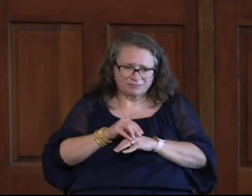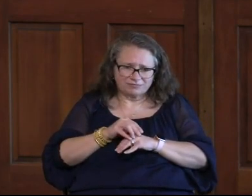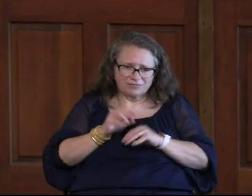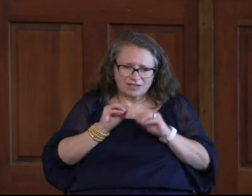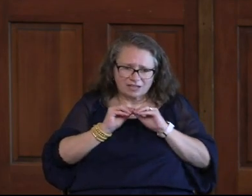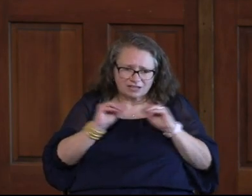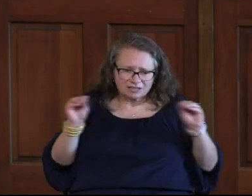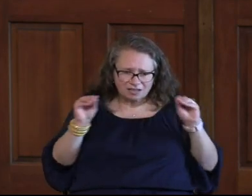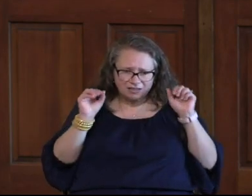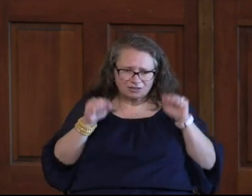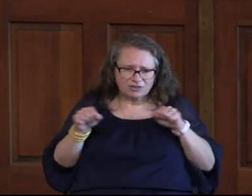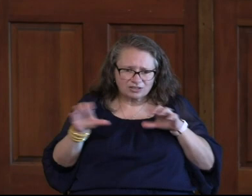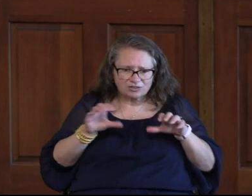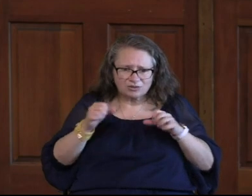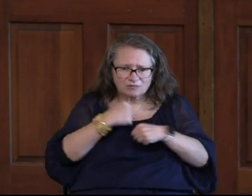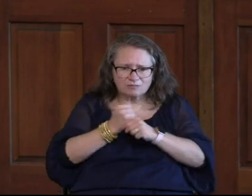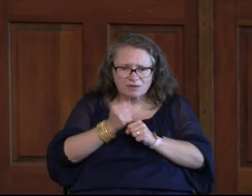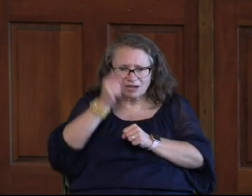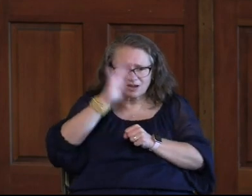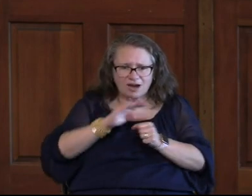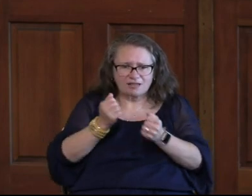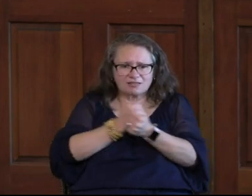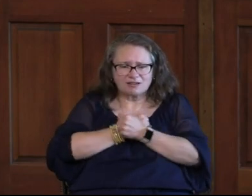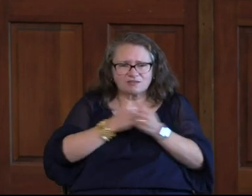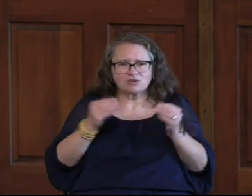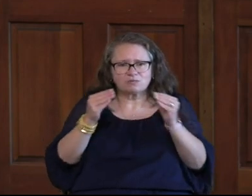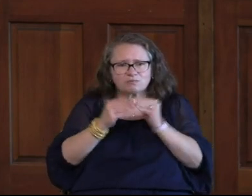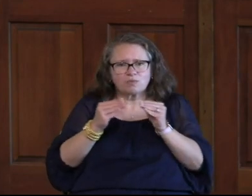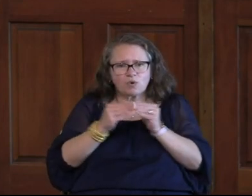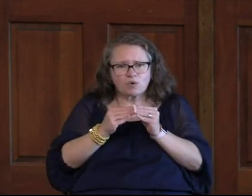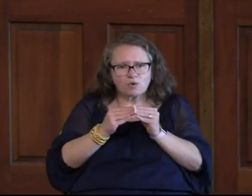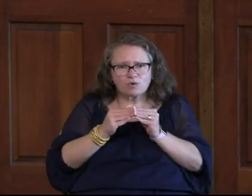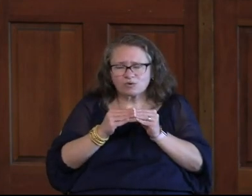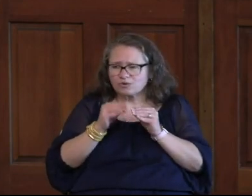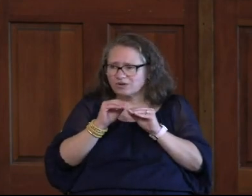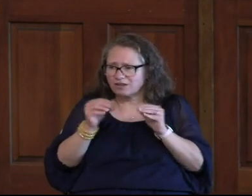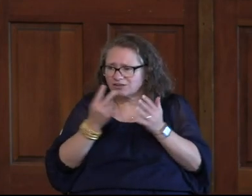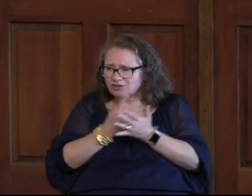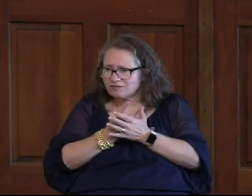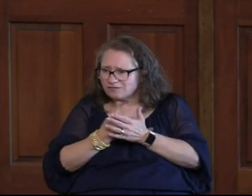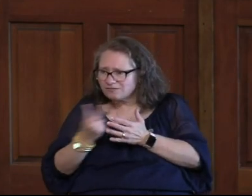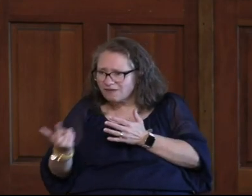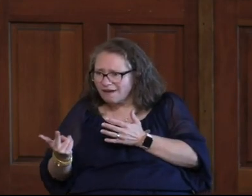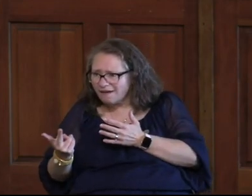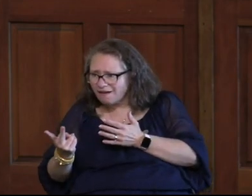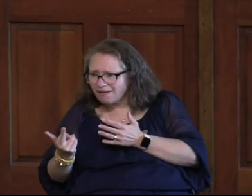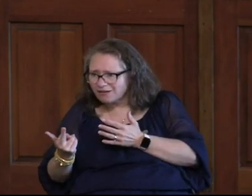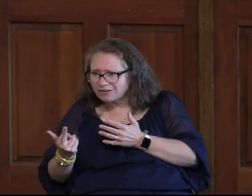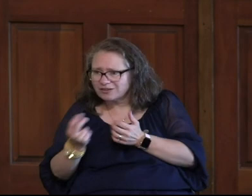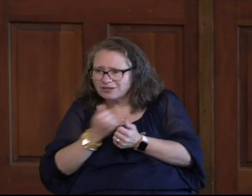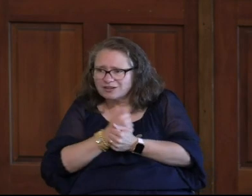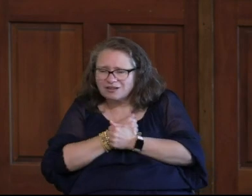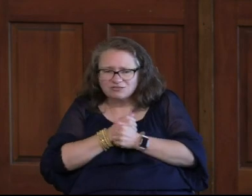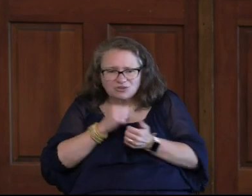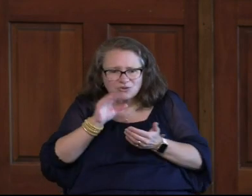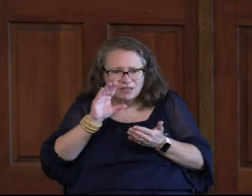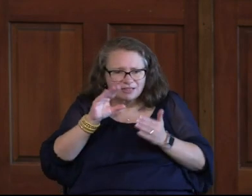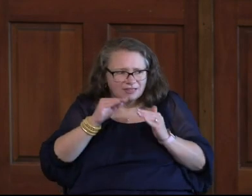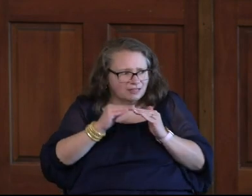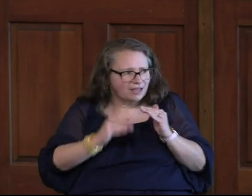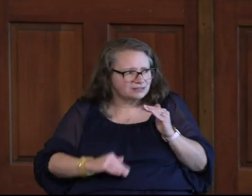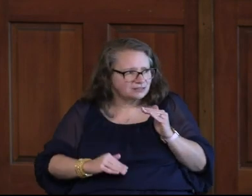There's Nothing You Can Do To Make God Love You More There's Nothing You Can Fail To Do To Make God Love You Less